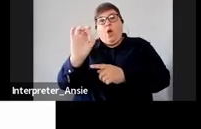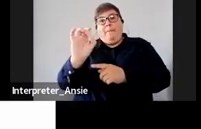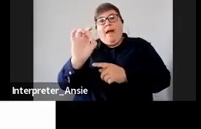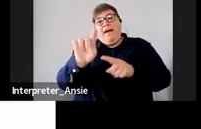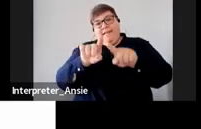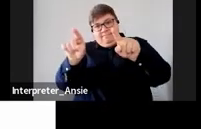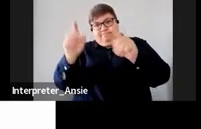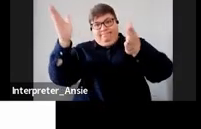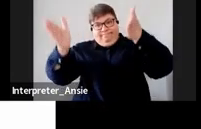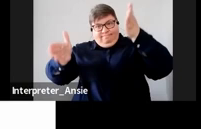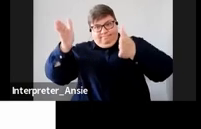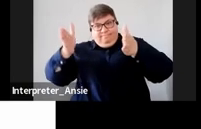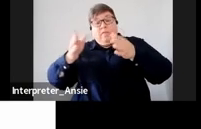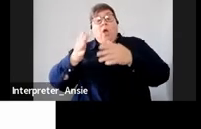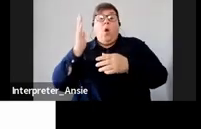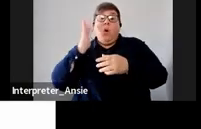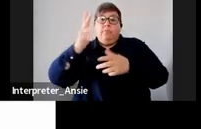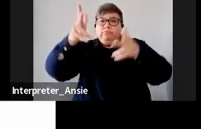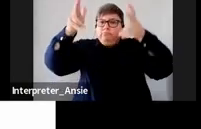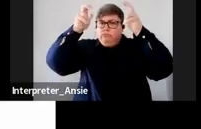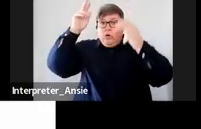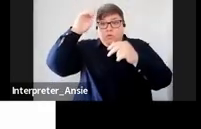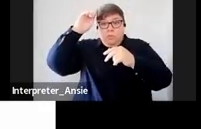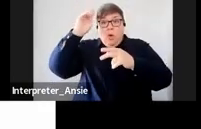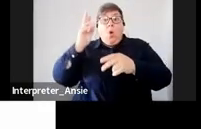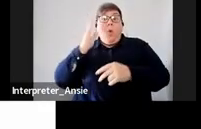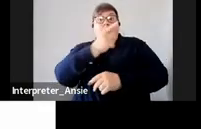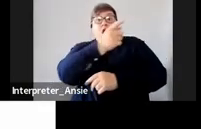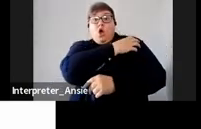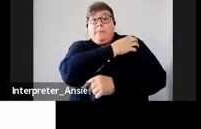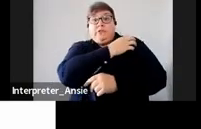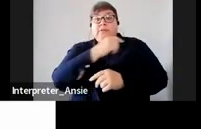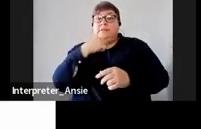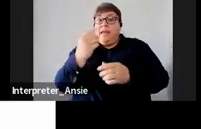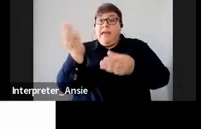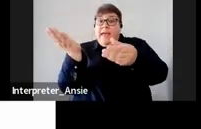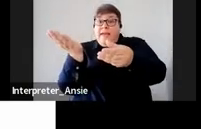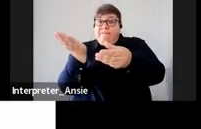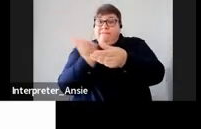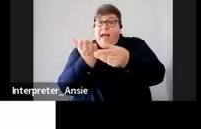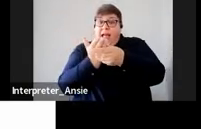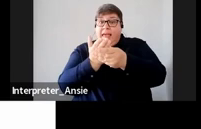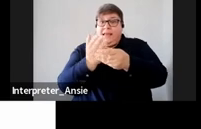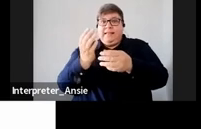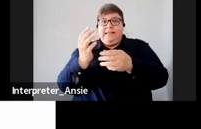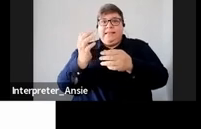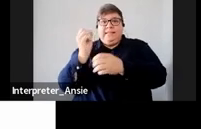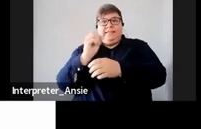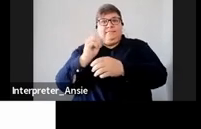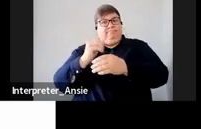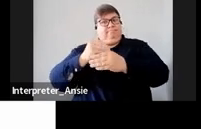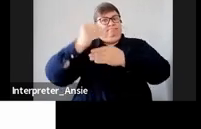need to keep in mind is that when the commissioner announces the filing season for individuals which are normally starting from